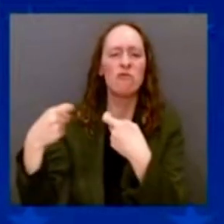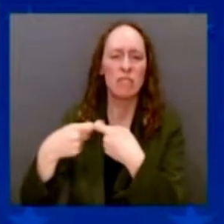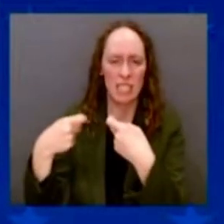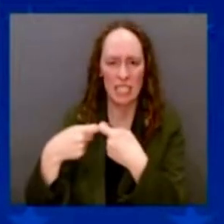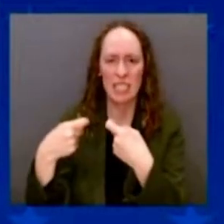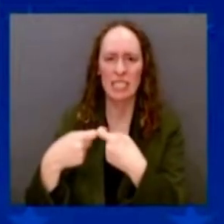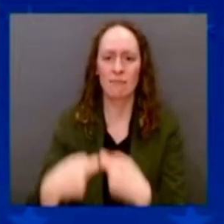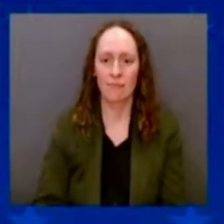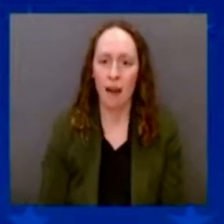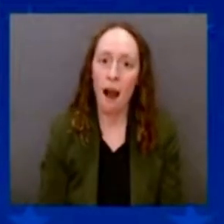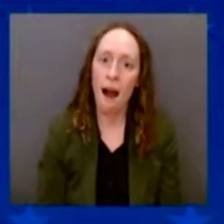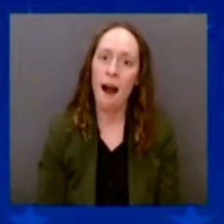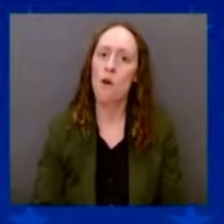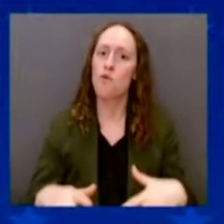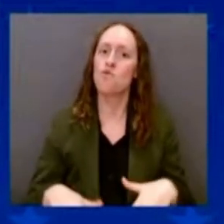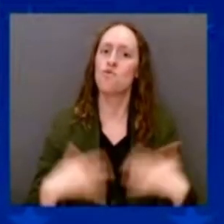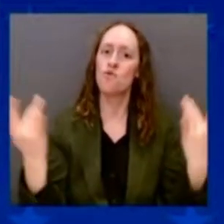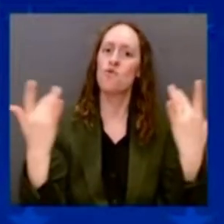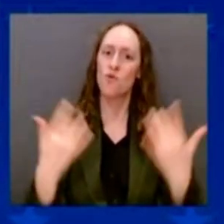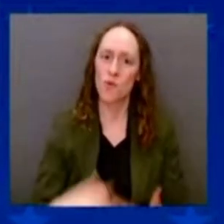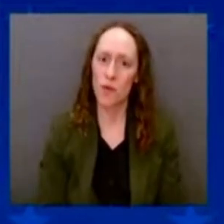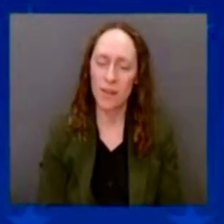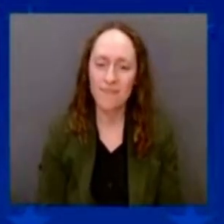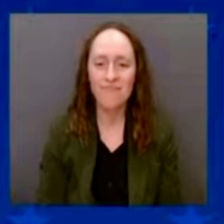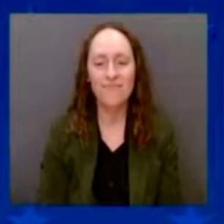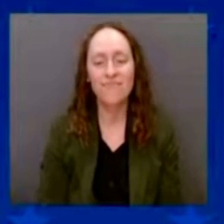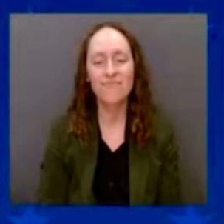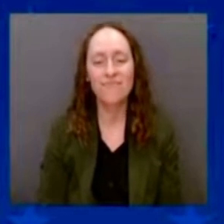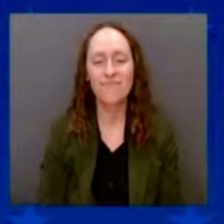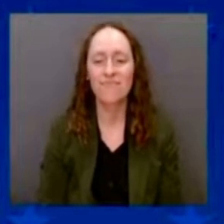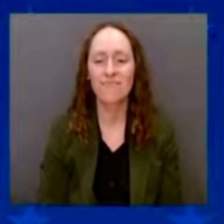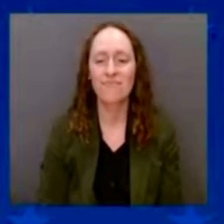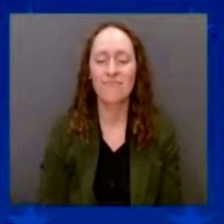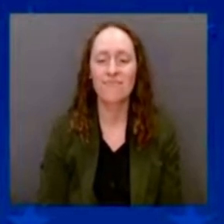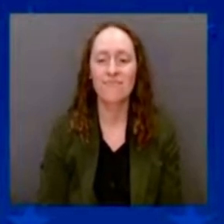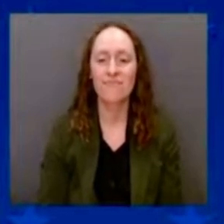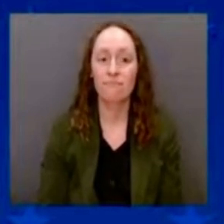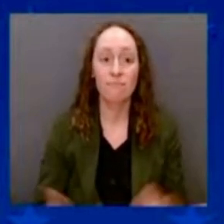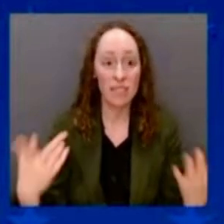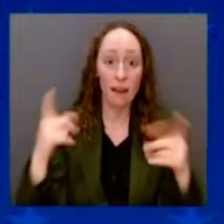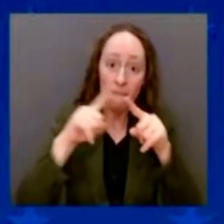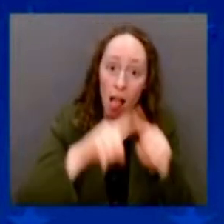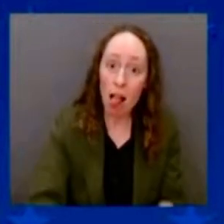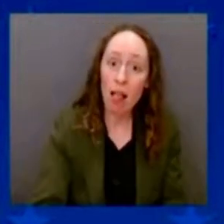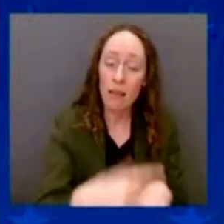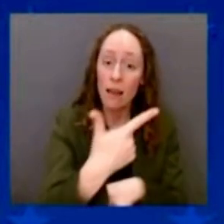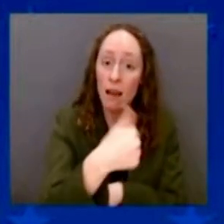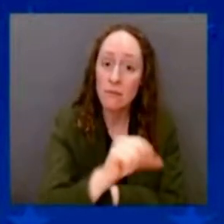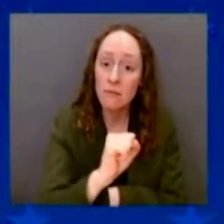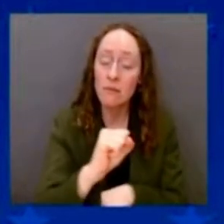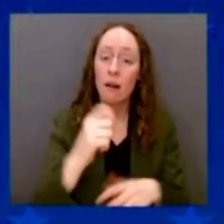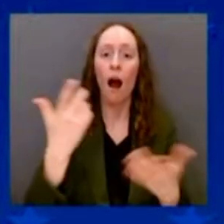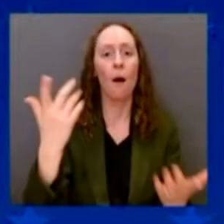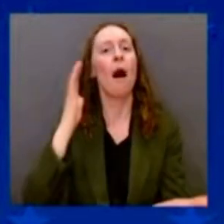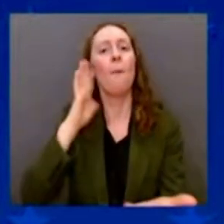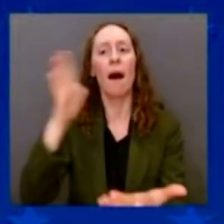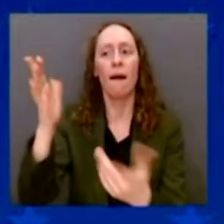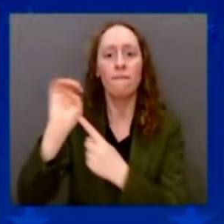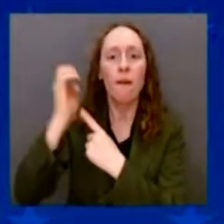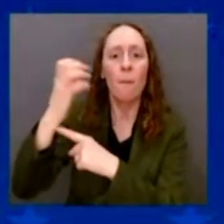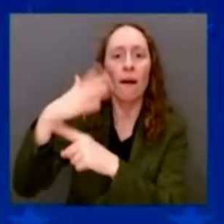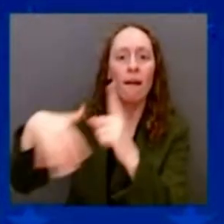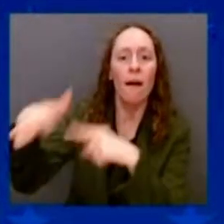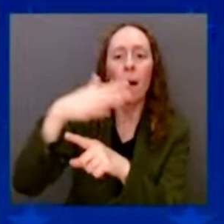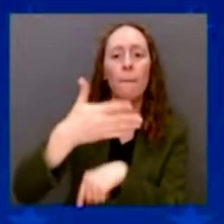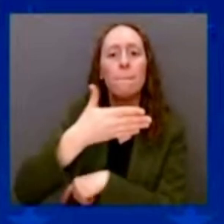gallons of gasoline burning into the air. It's not only going to save the environment, it's going to help create really good-paying jobs.